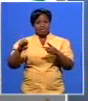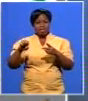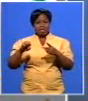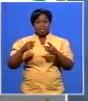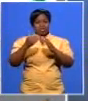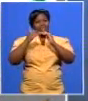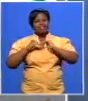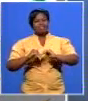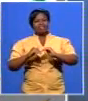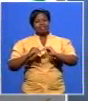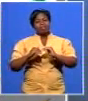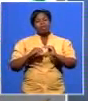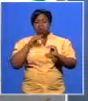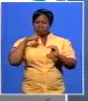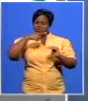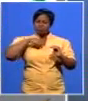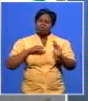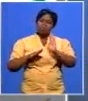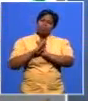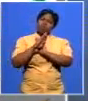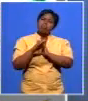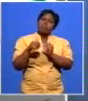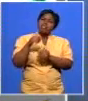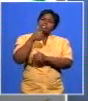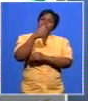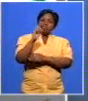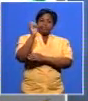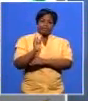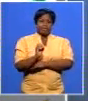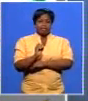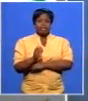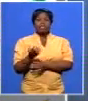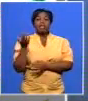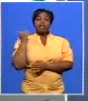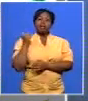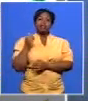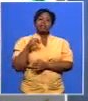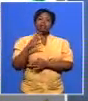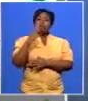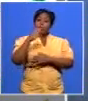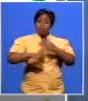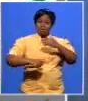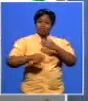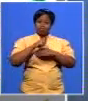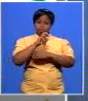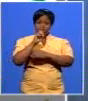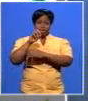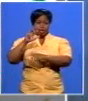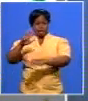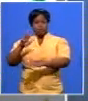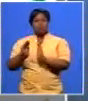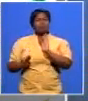at least 60 percent and in the last quarter of 2009 it was 80 percent